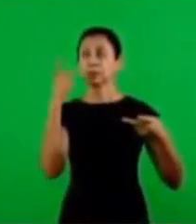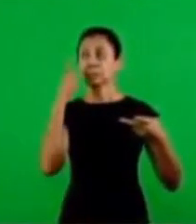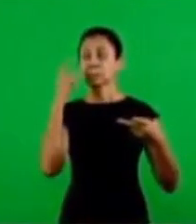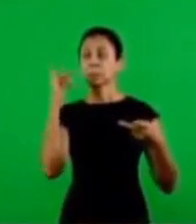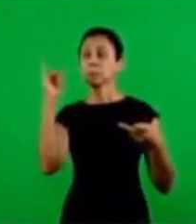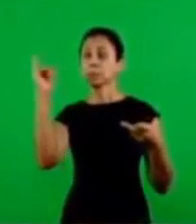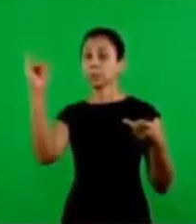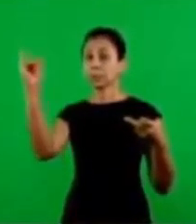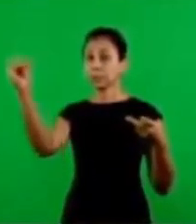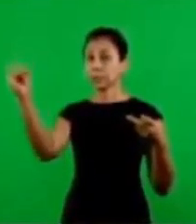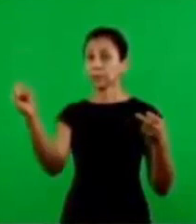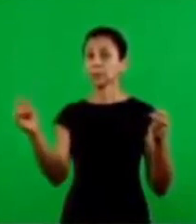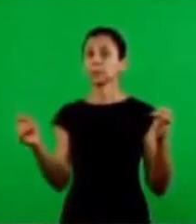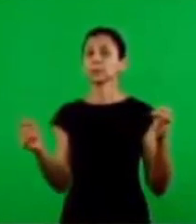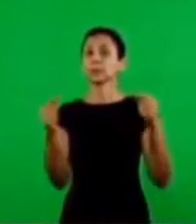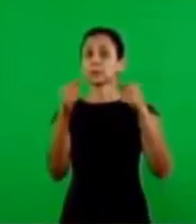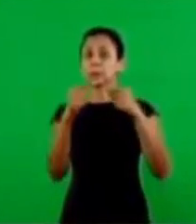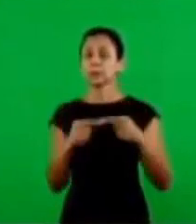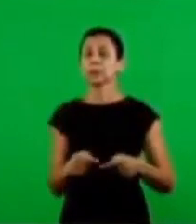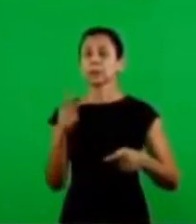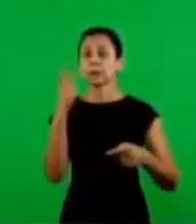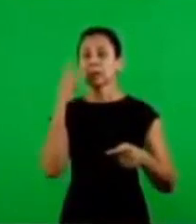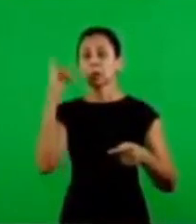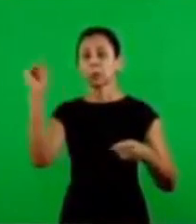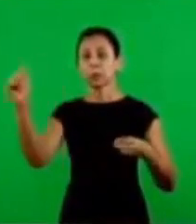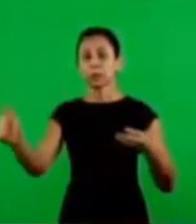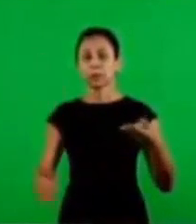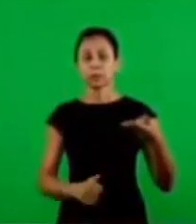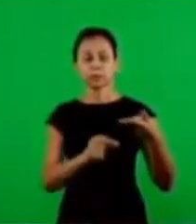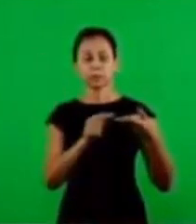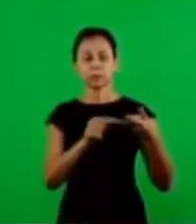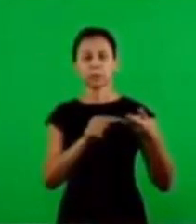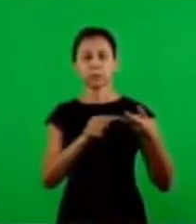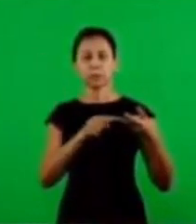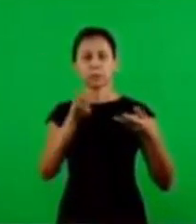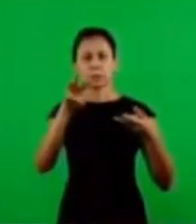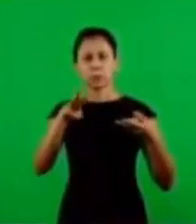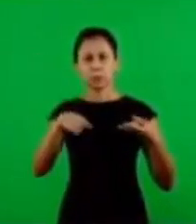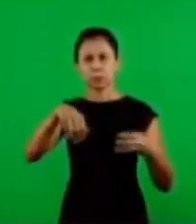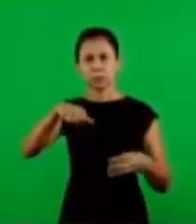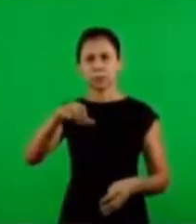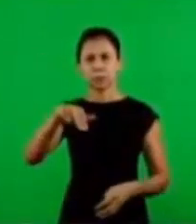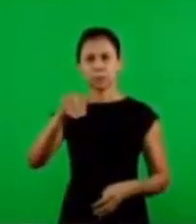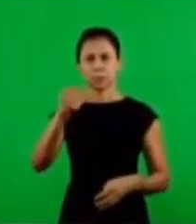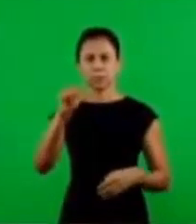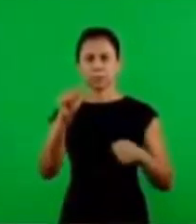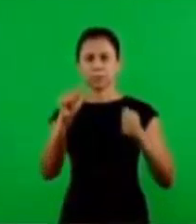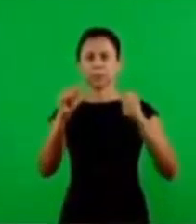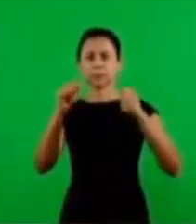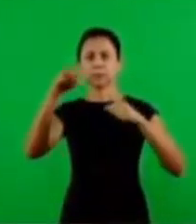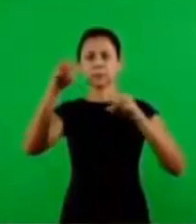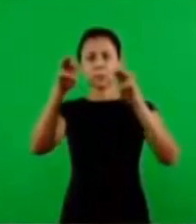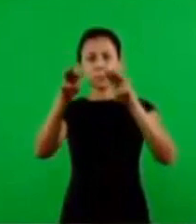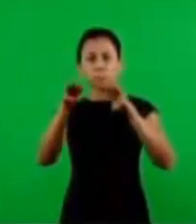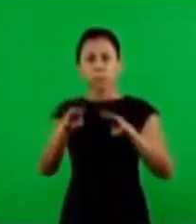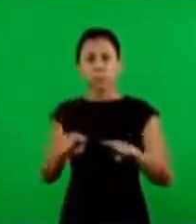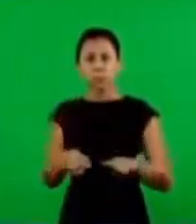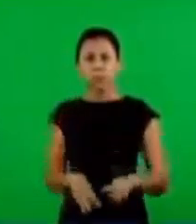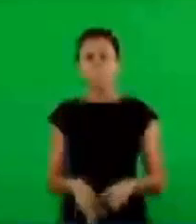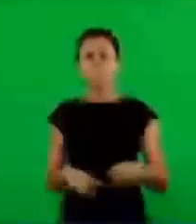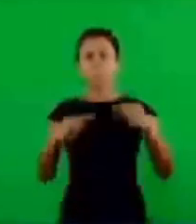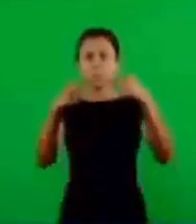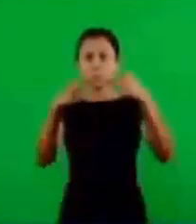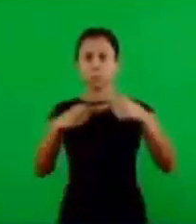fear of the father which is related to the father and the other element the manna is related to the